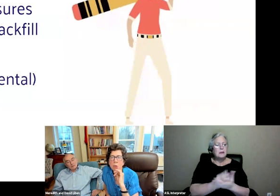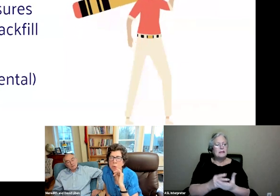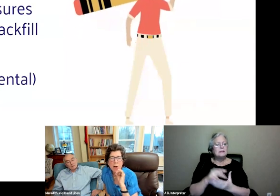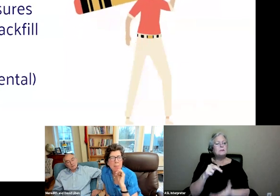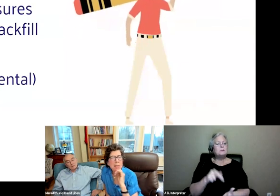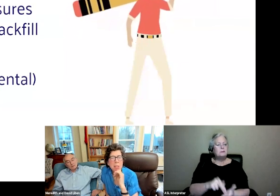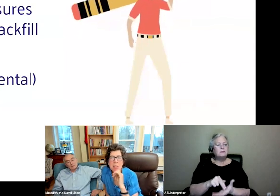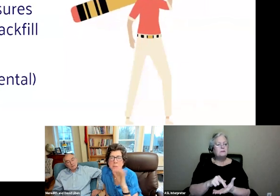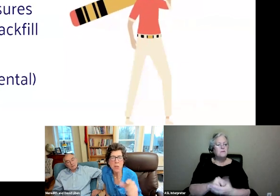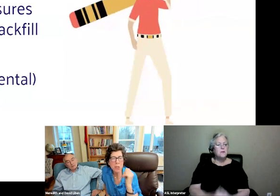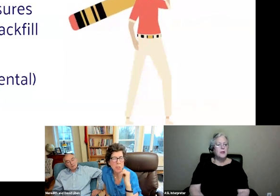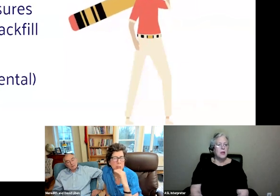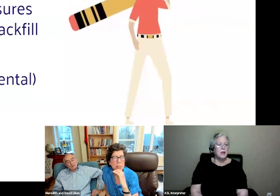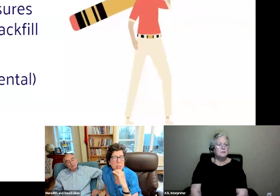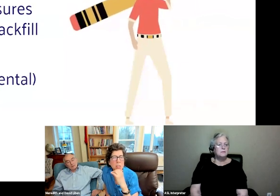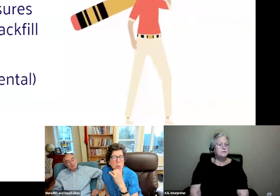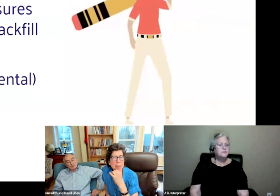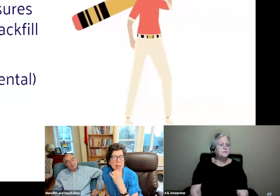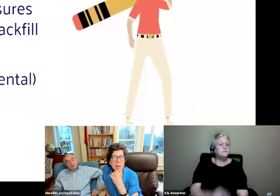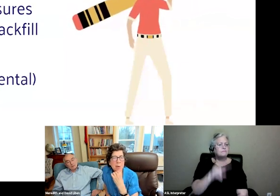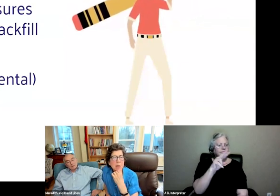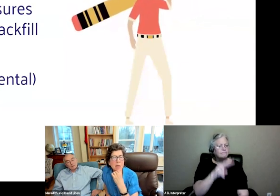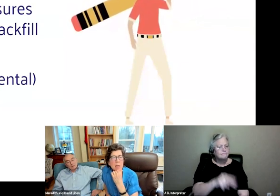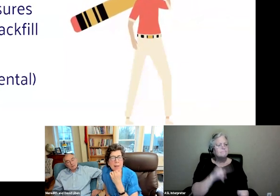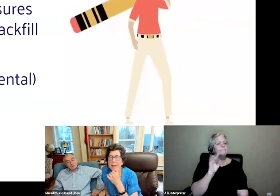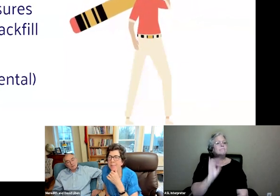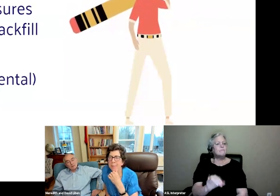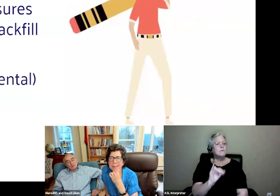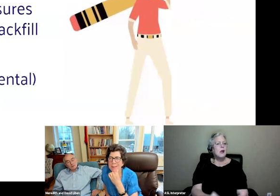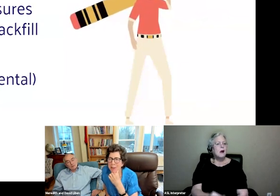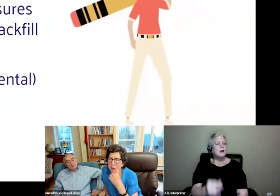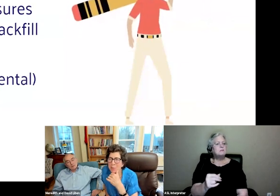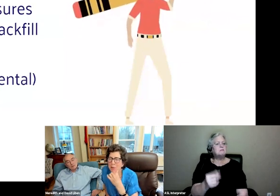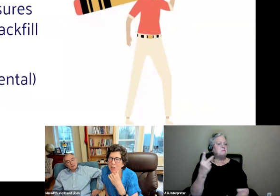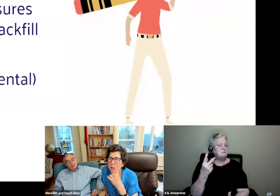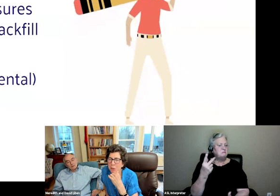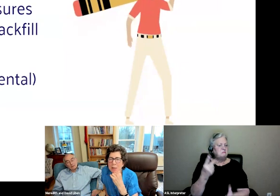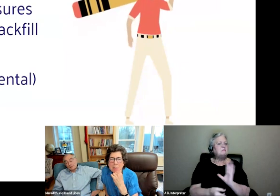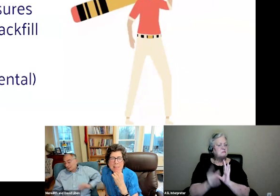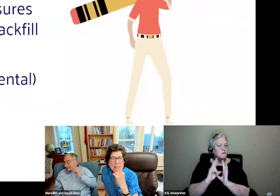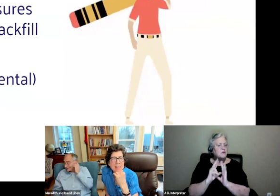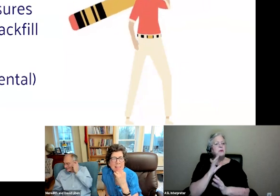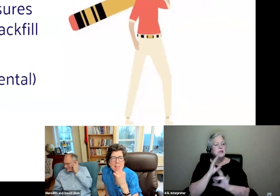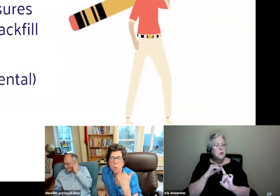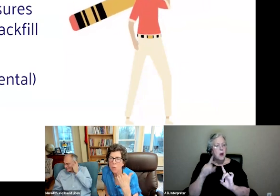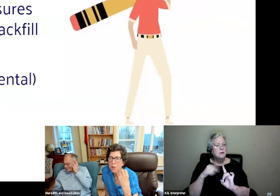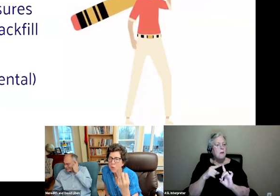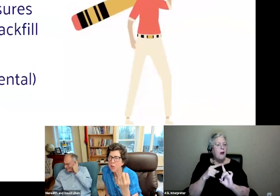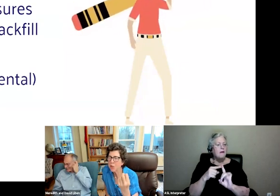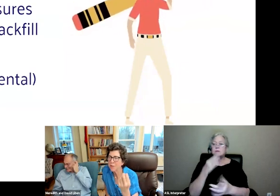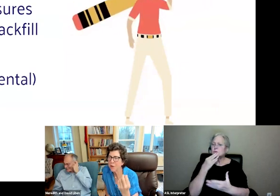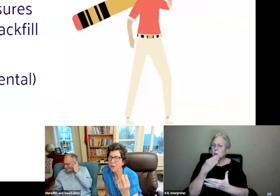So, Sue already mentioned this, so you can just look at this as a recap. This can be good professional learning because it is